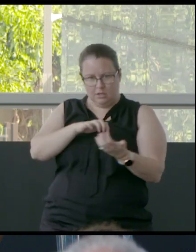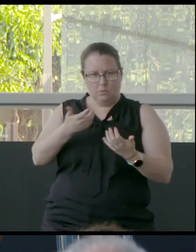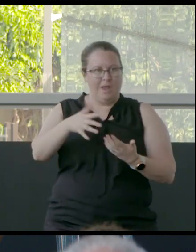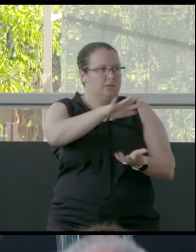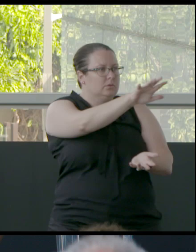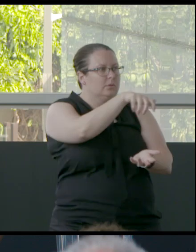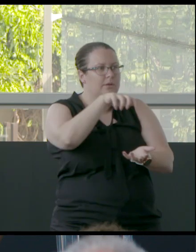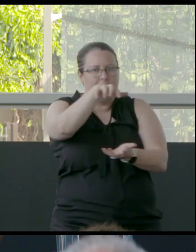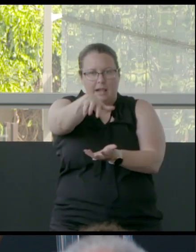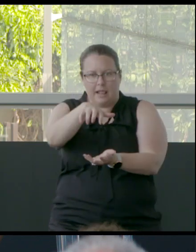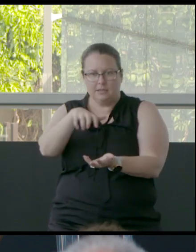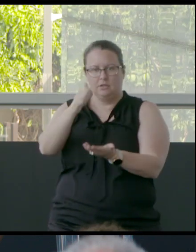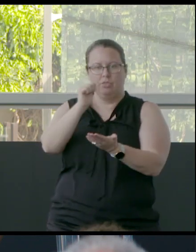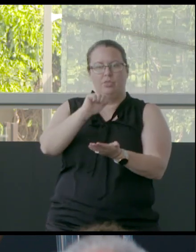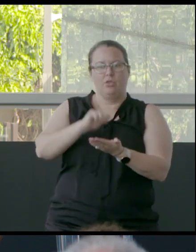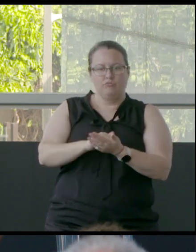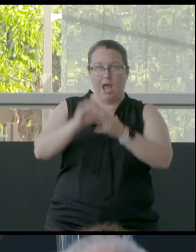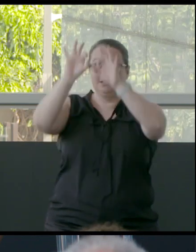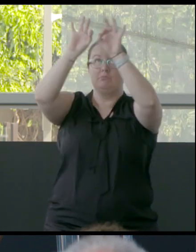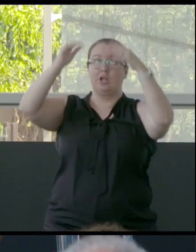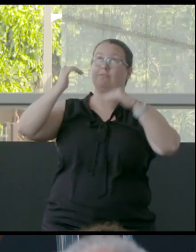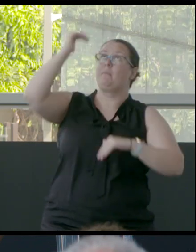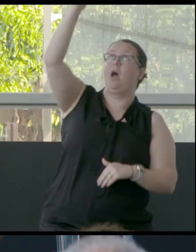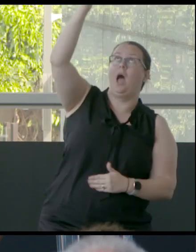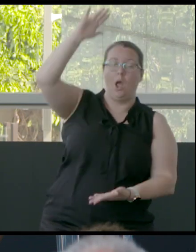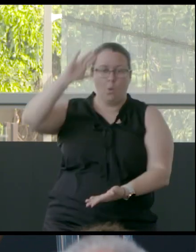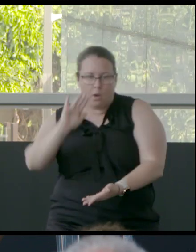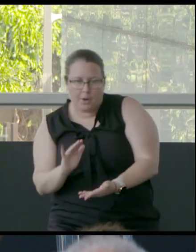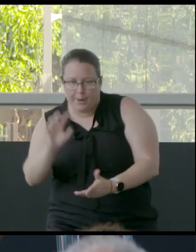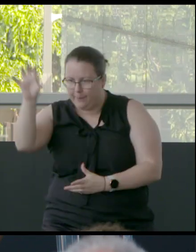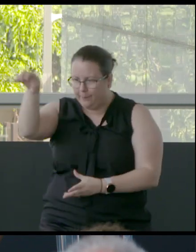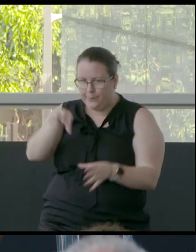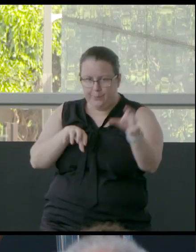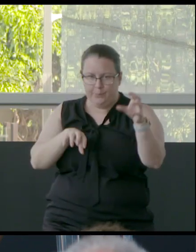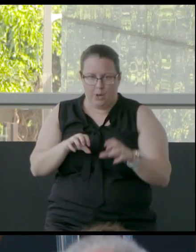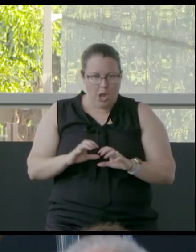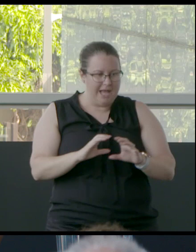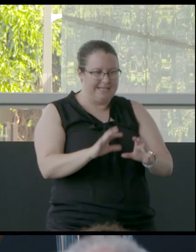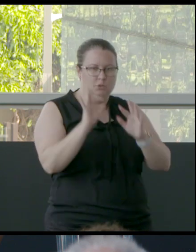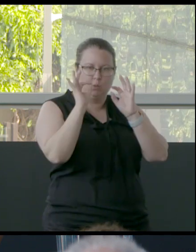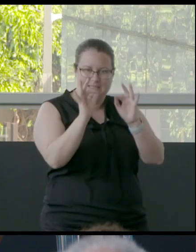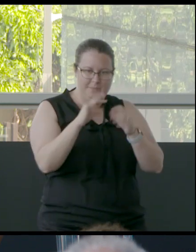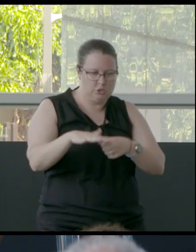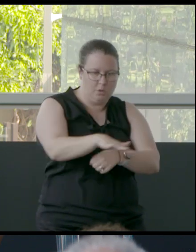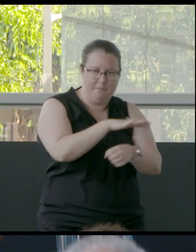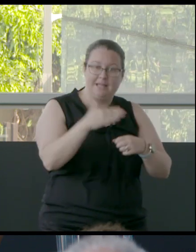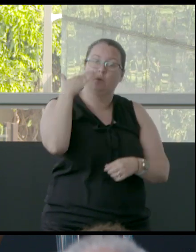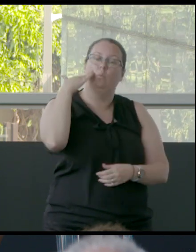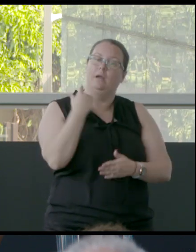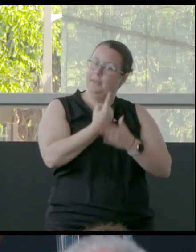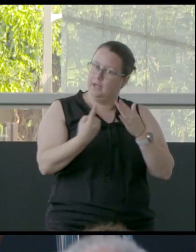those branches from the high ground to the low ground. I take them to a place that's a very special place for women.